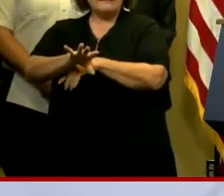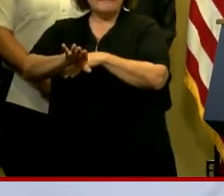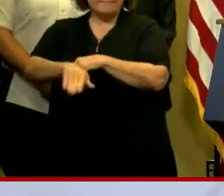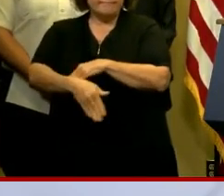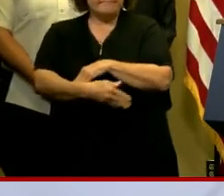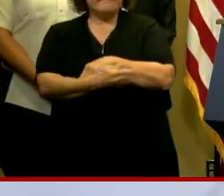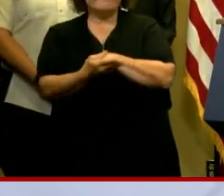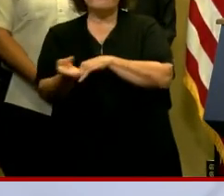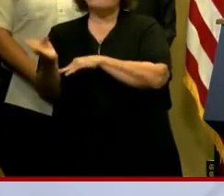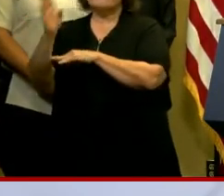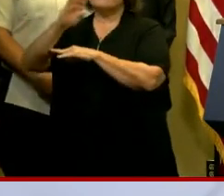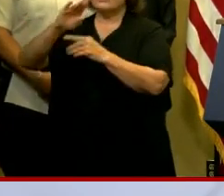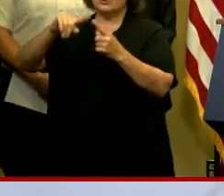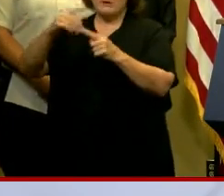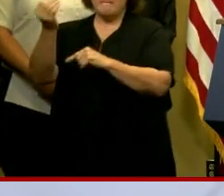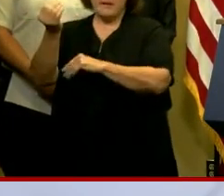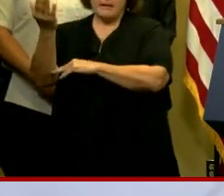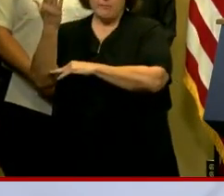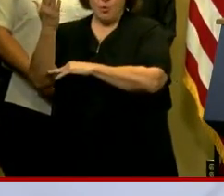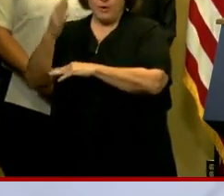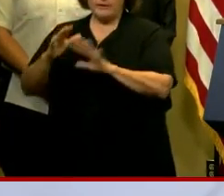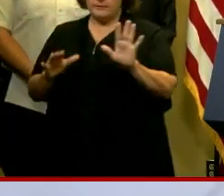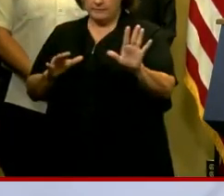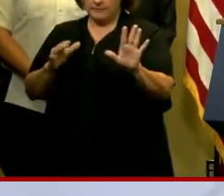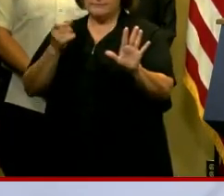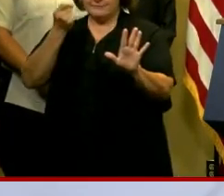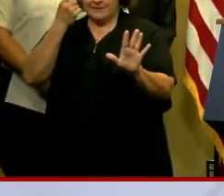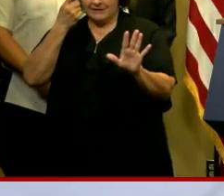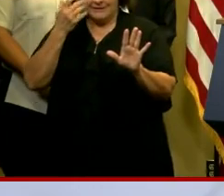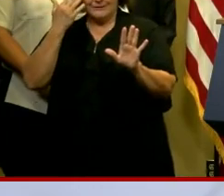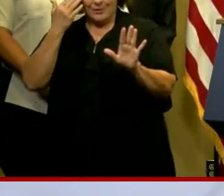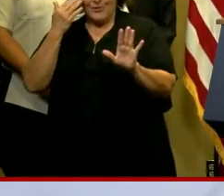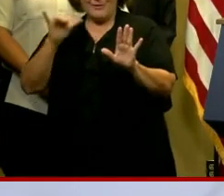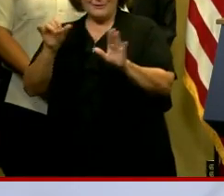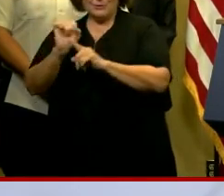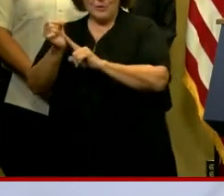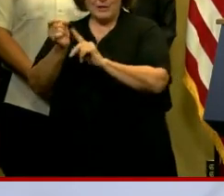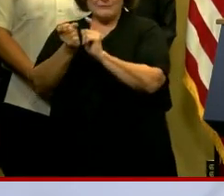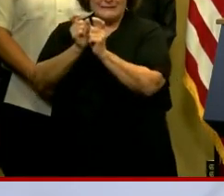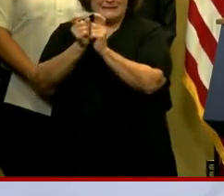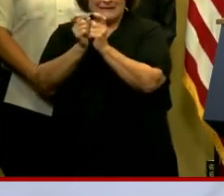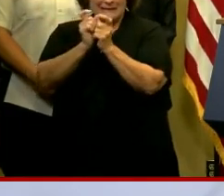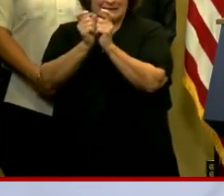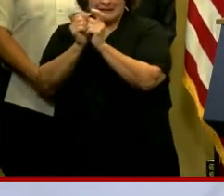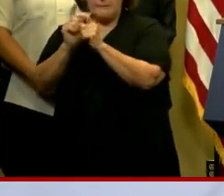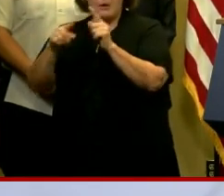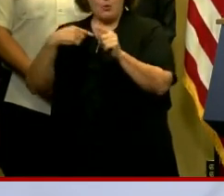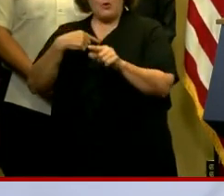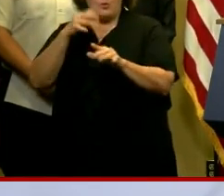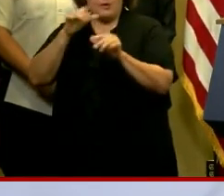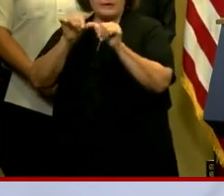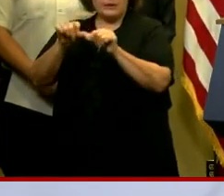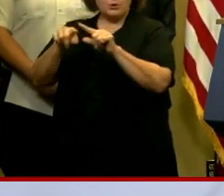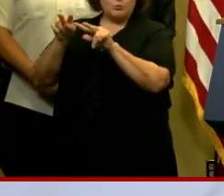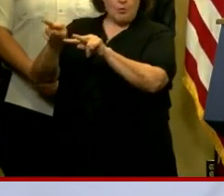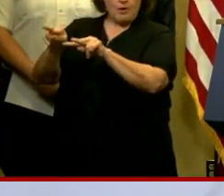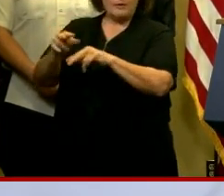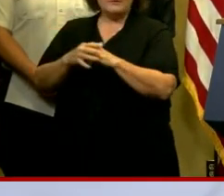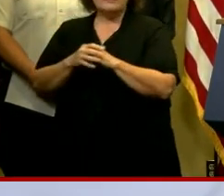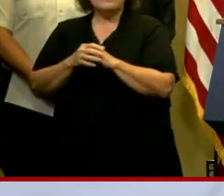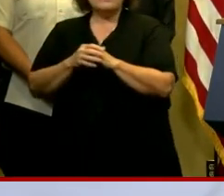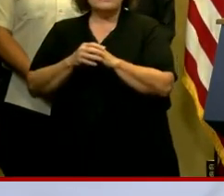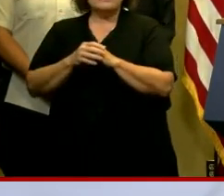morning. Again, a very fluid situation, but we'll continue to monitor. The